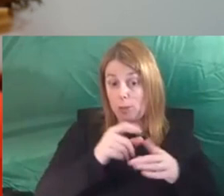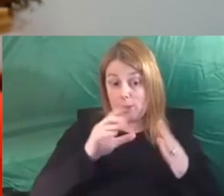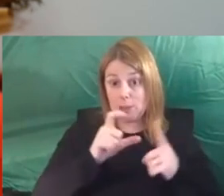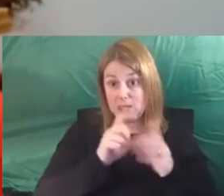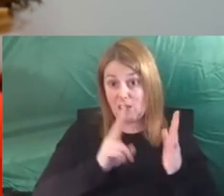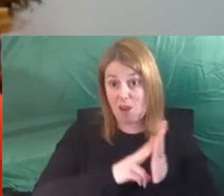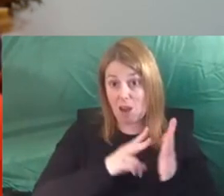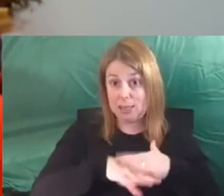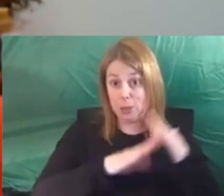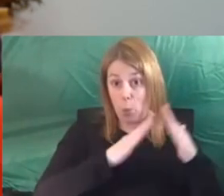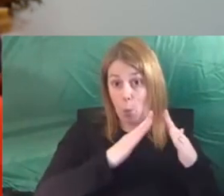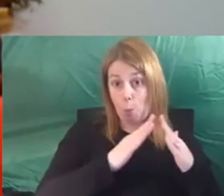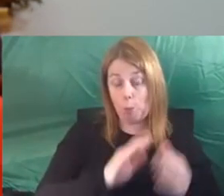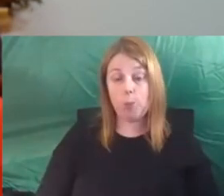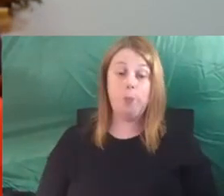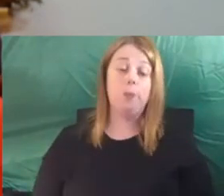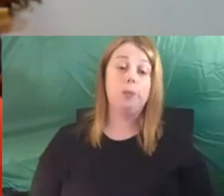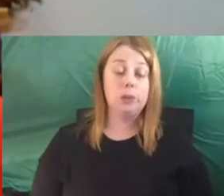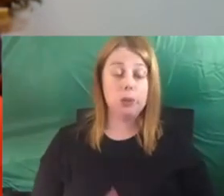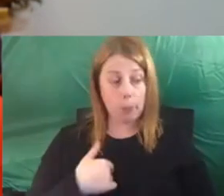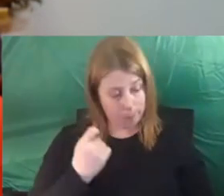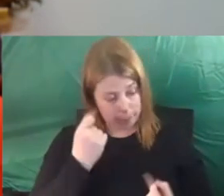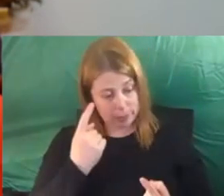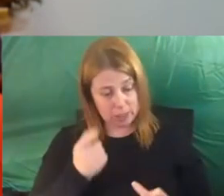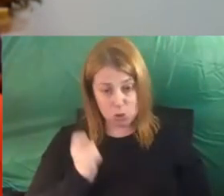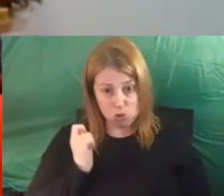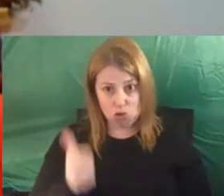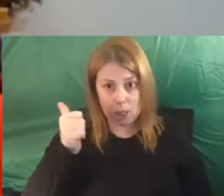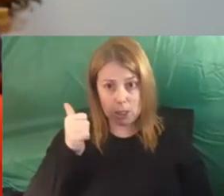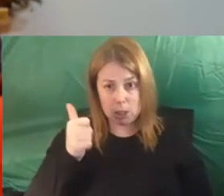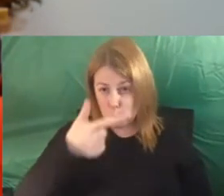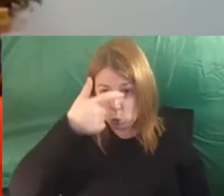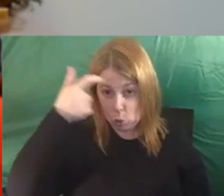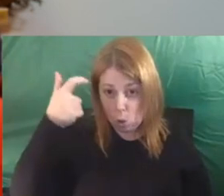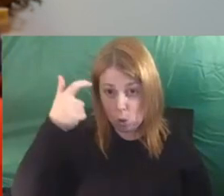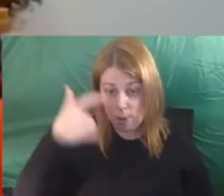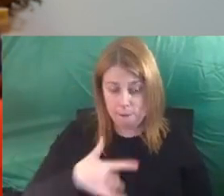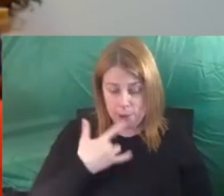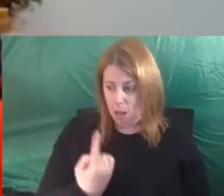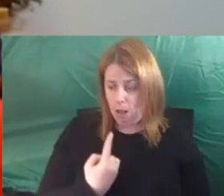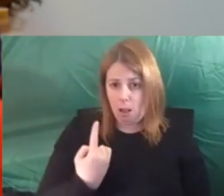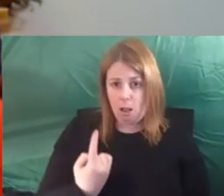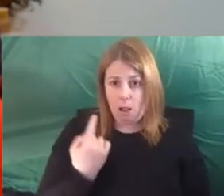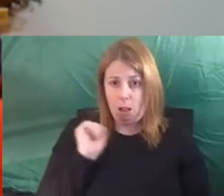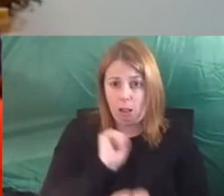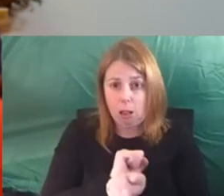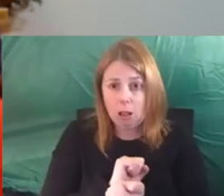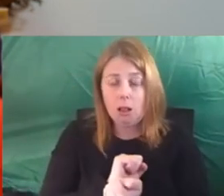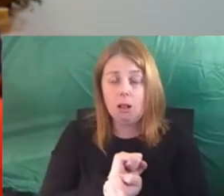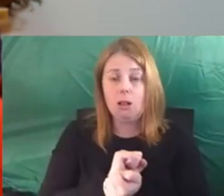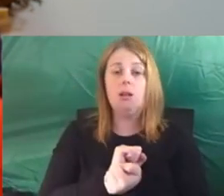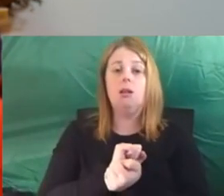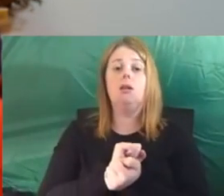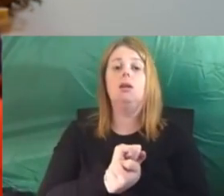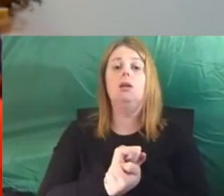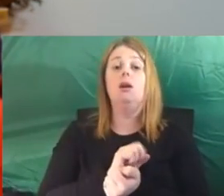from that, I understand the triggers, the trauma, the feeling of isolation, the entrapment that domestic violence brings for